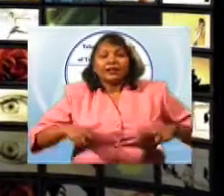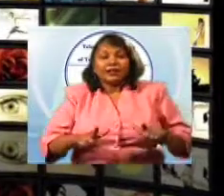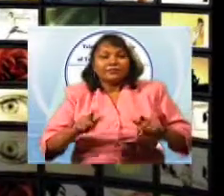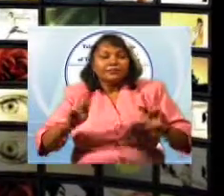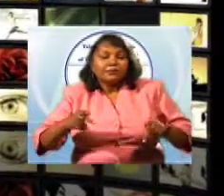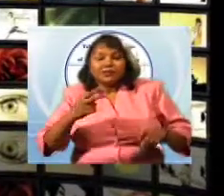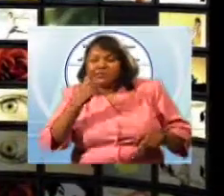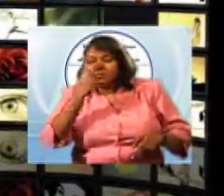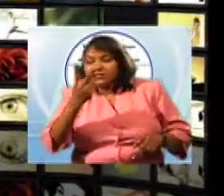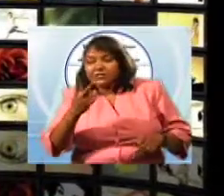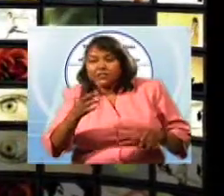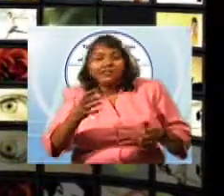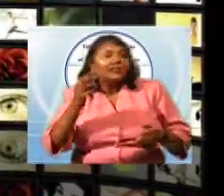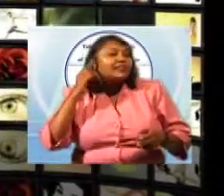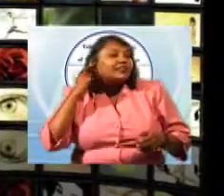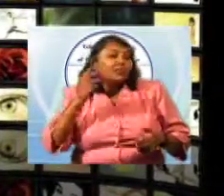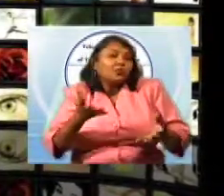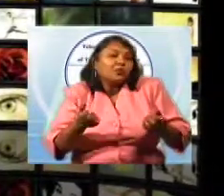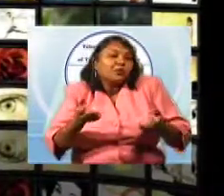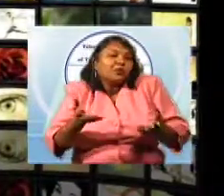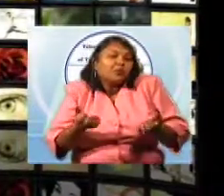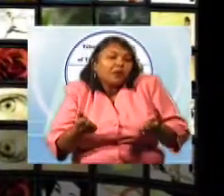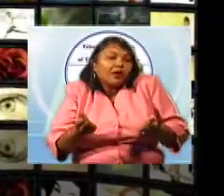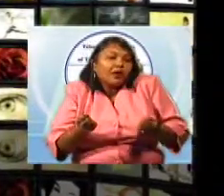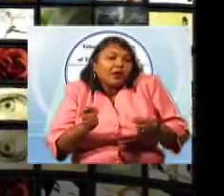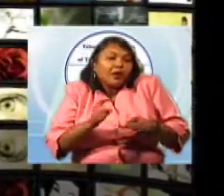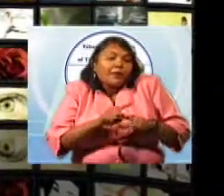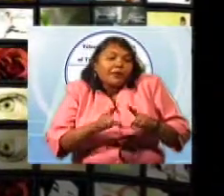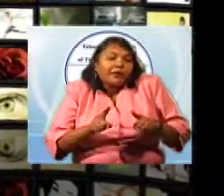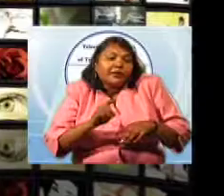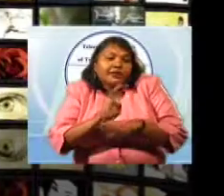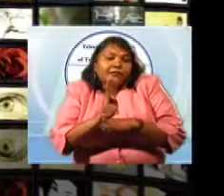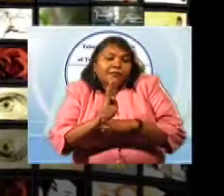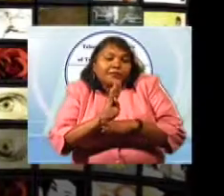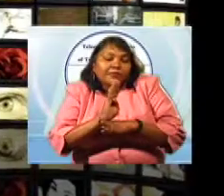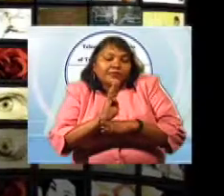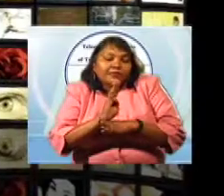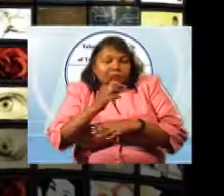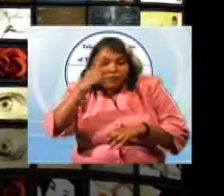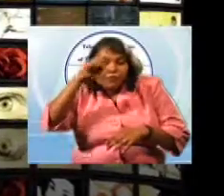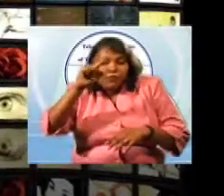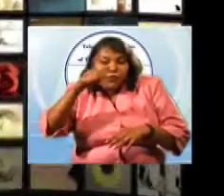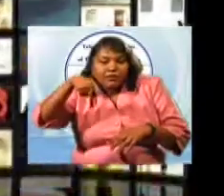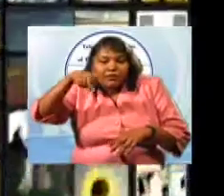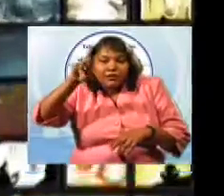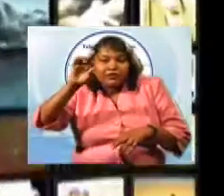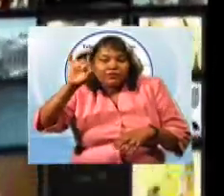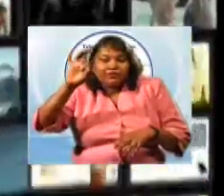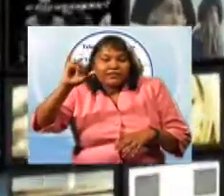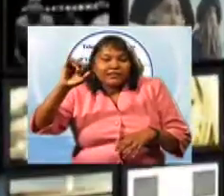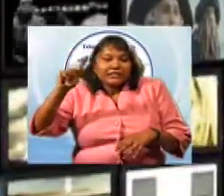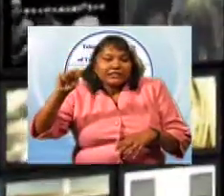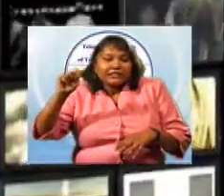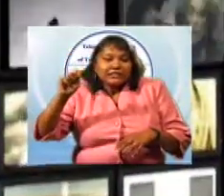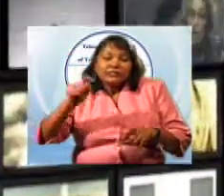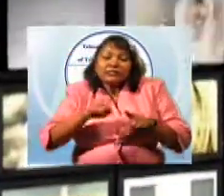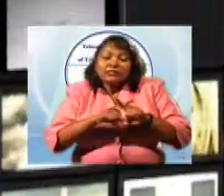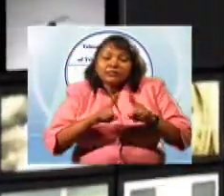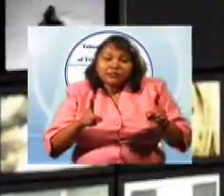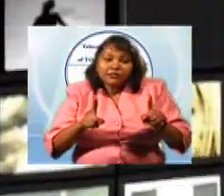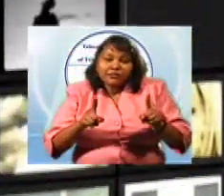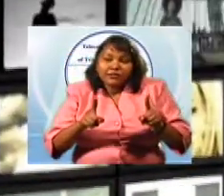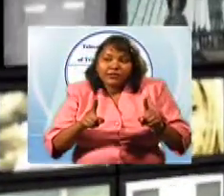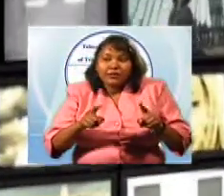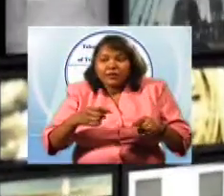applying business sector principles of supply and demand primarily for profit. As a consequence, programming depicting